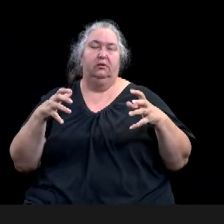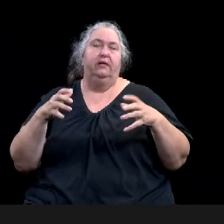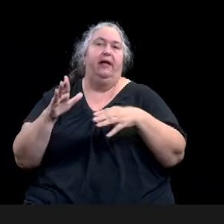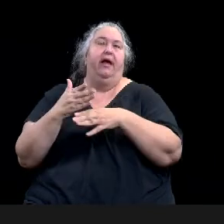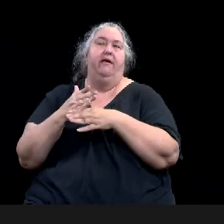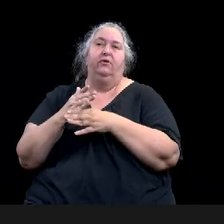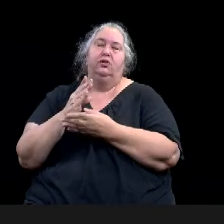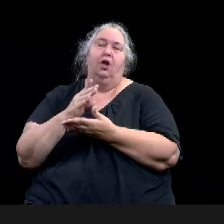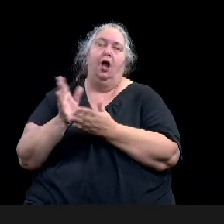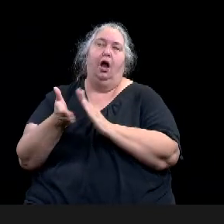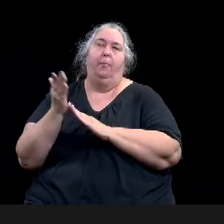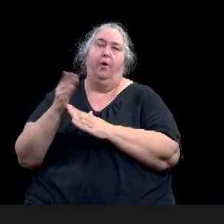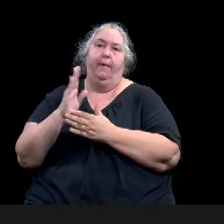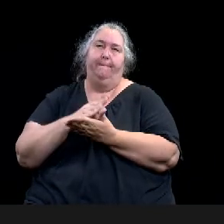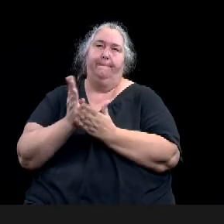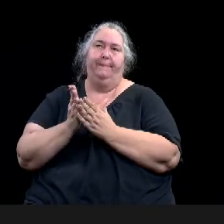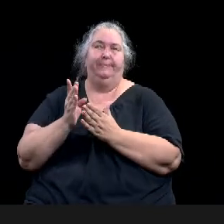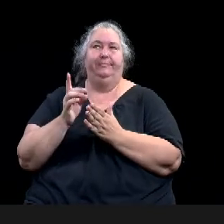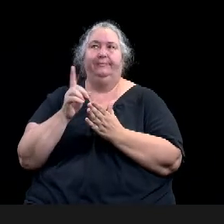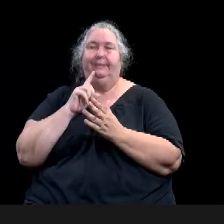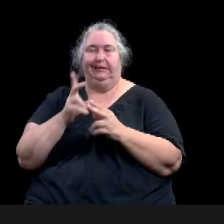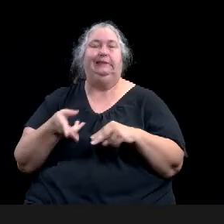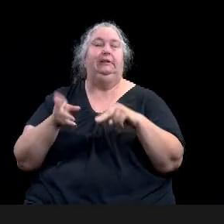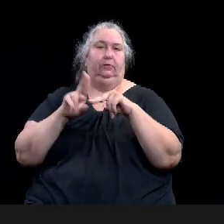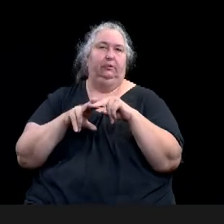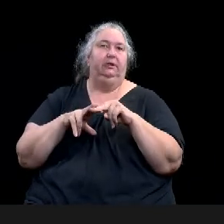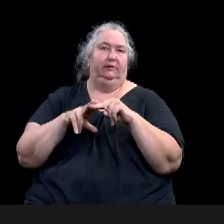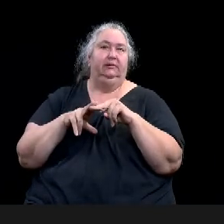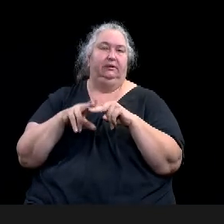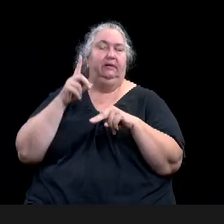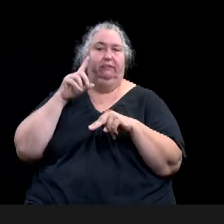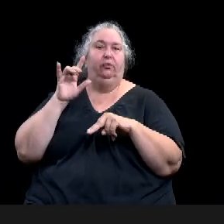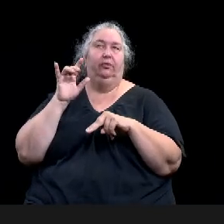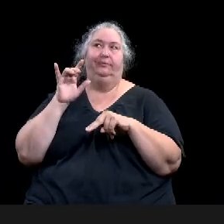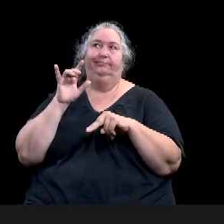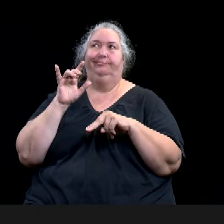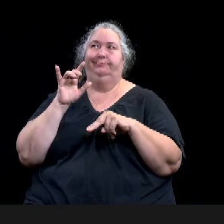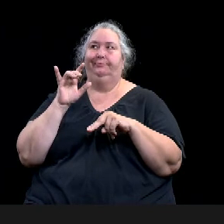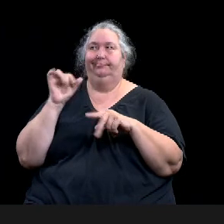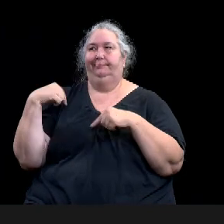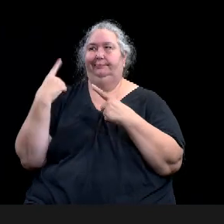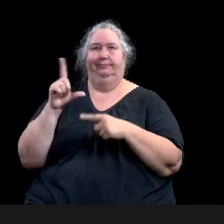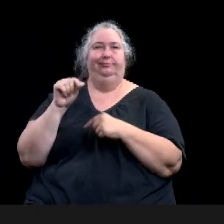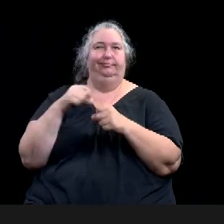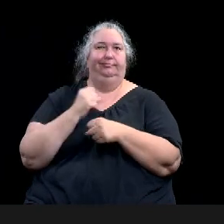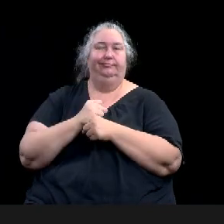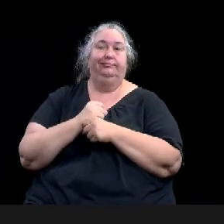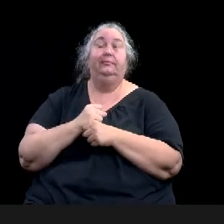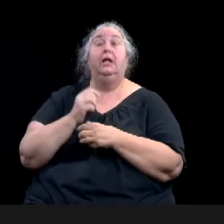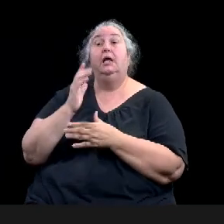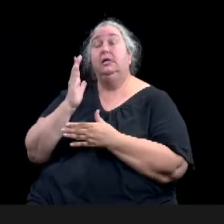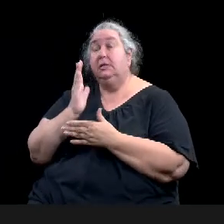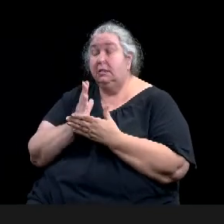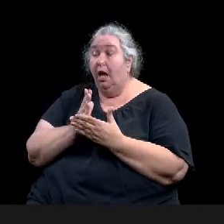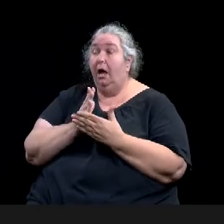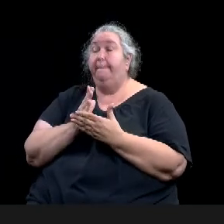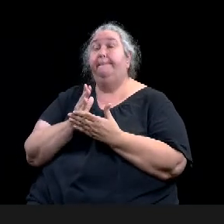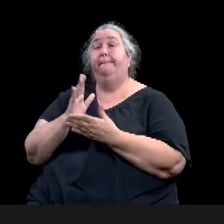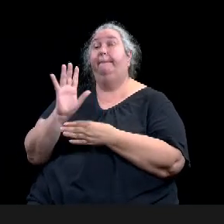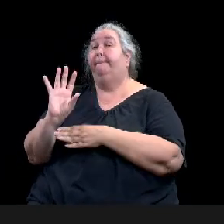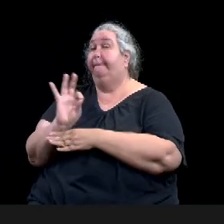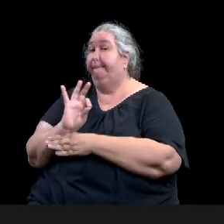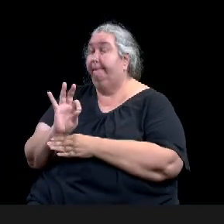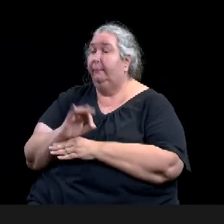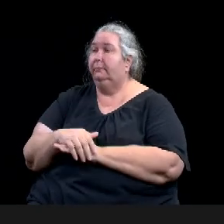essential French functions were, I've been limited to a single staff person. Um, and, and many times with no